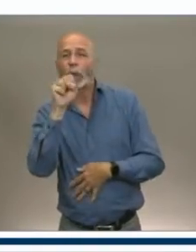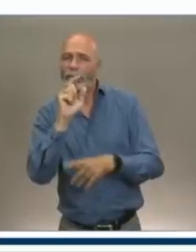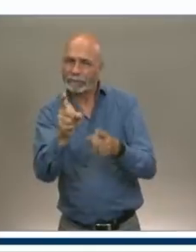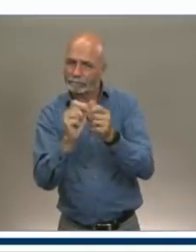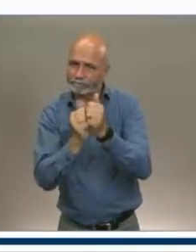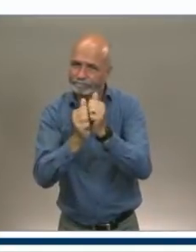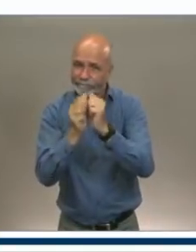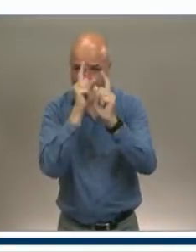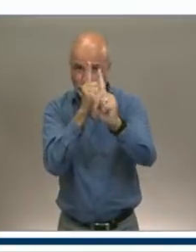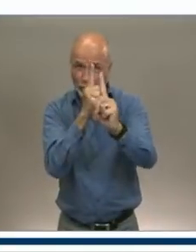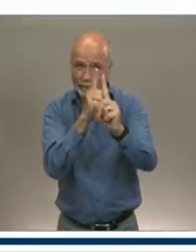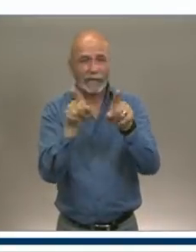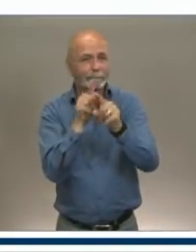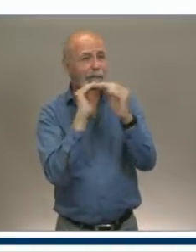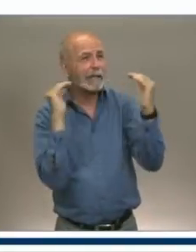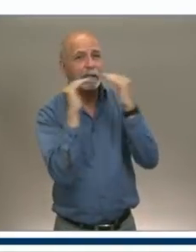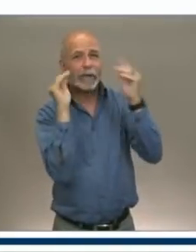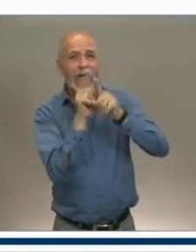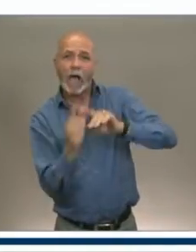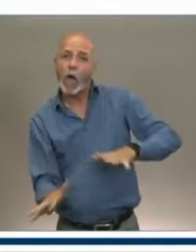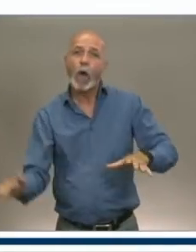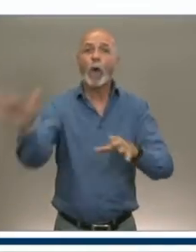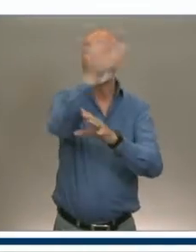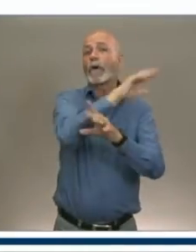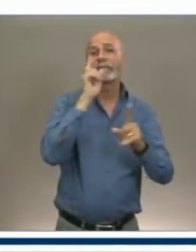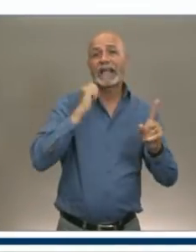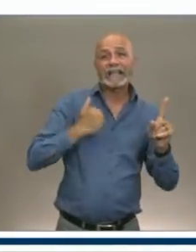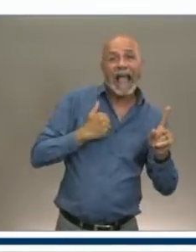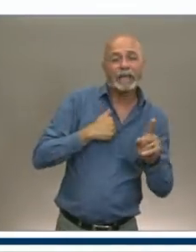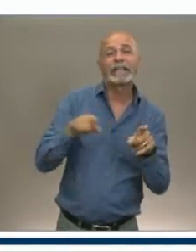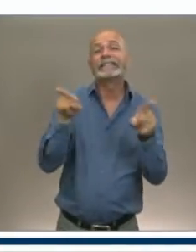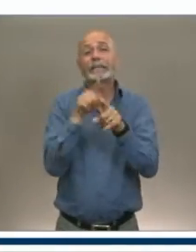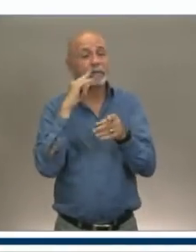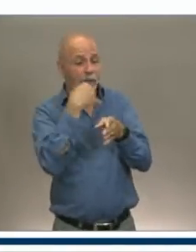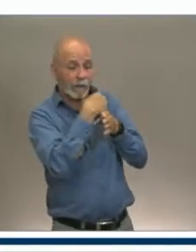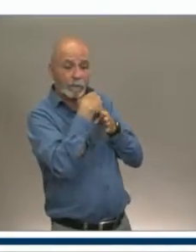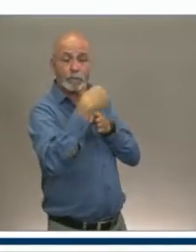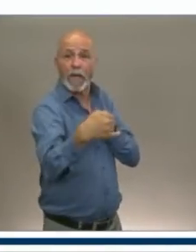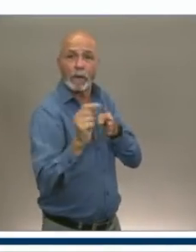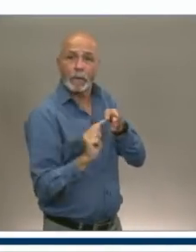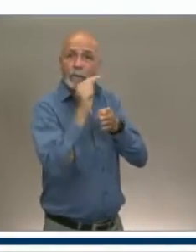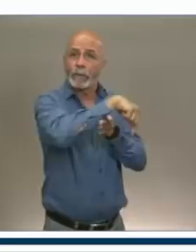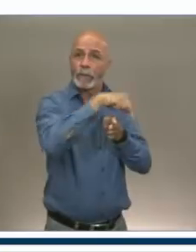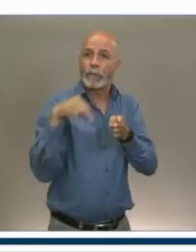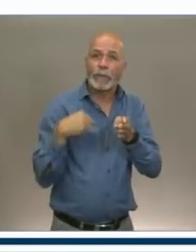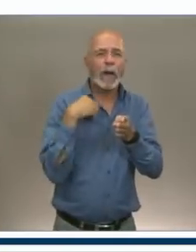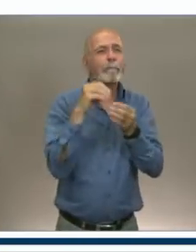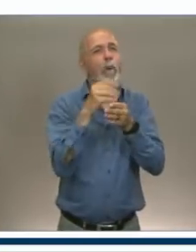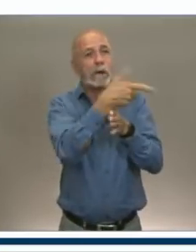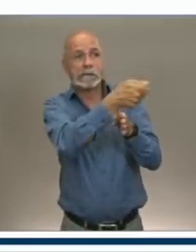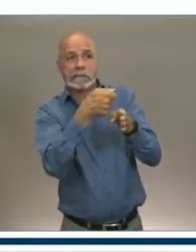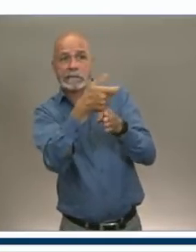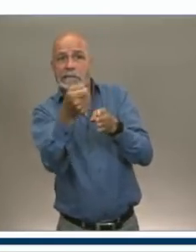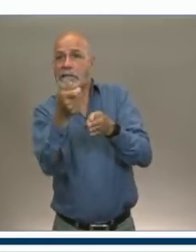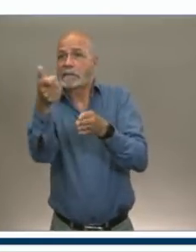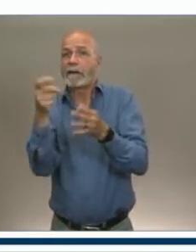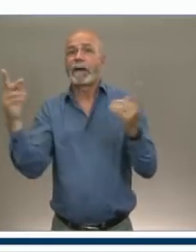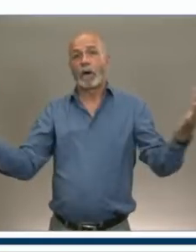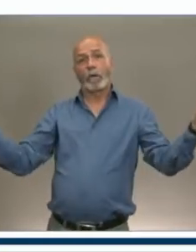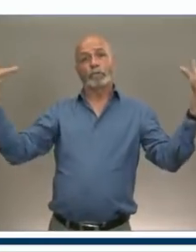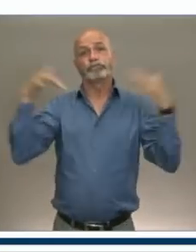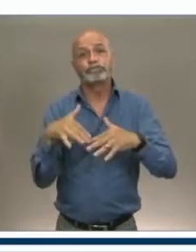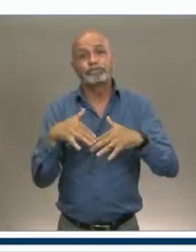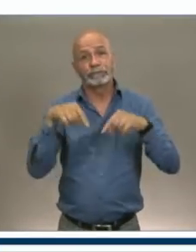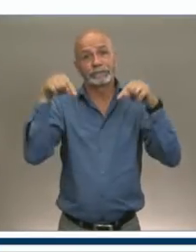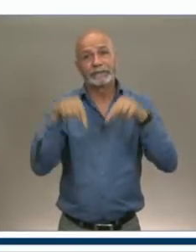The Tourism Accommodations Restart Customer Attraction Program will help registered operators